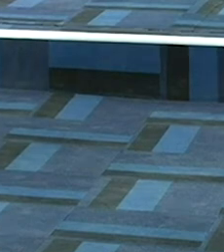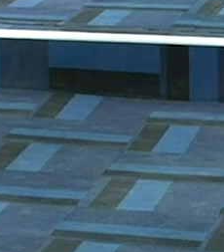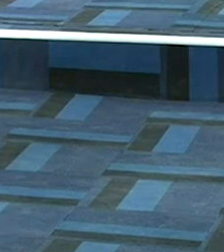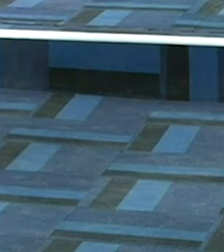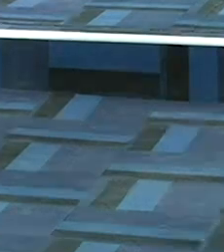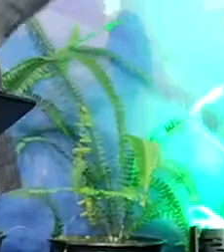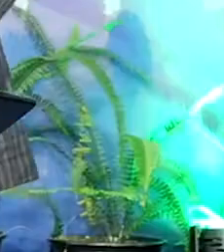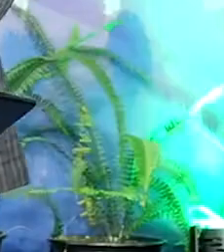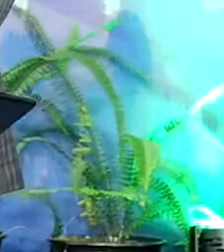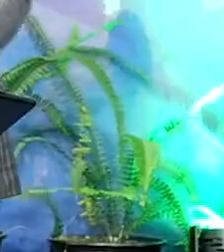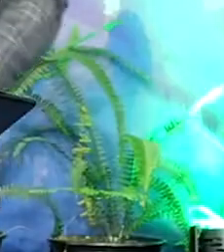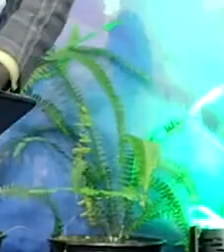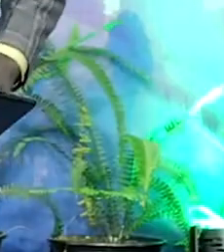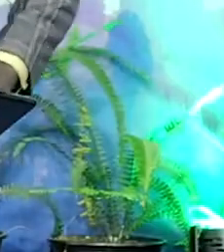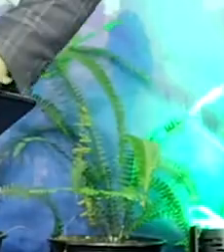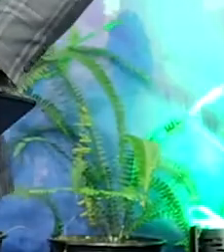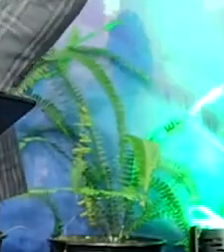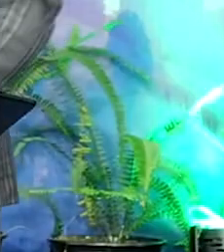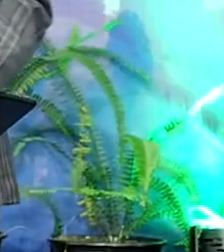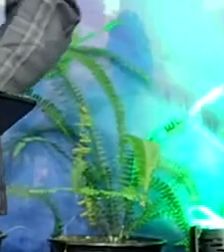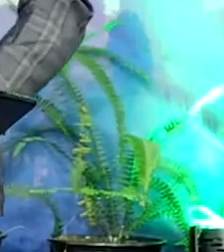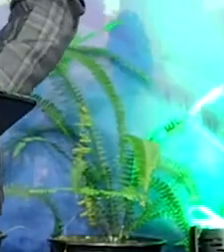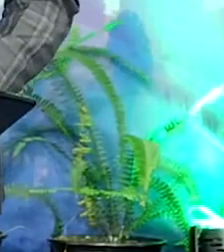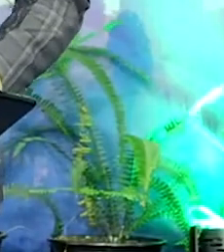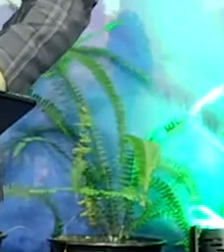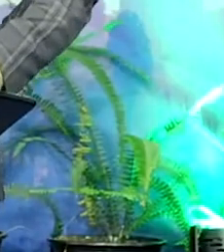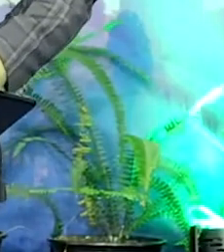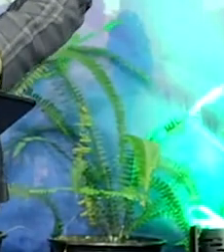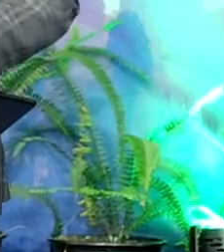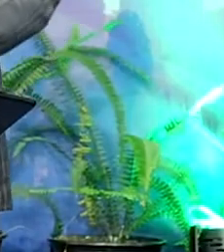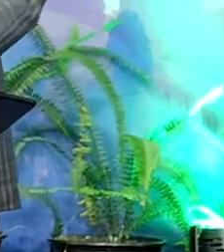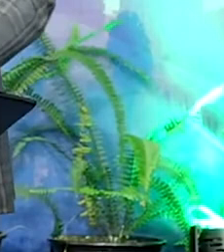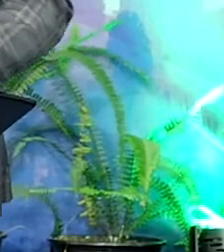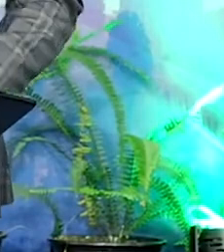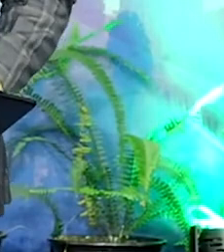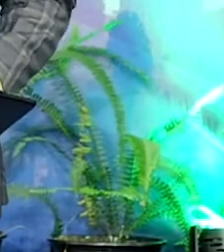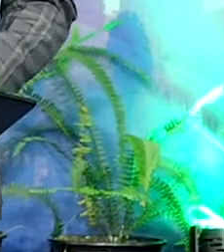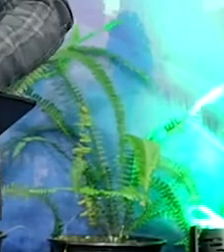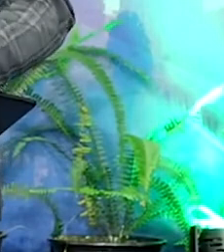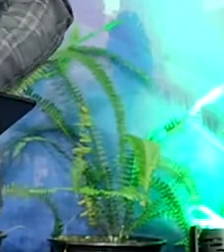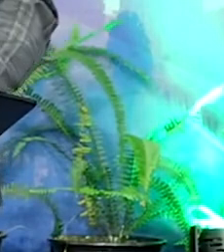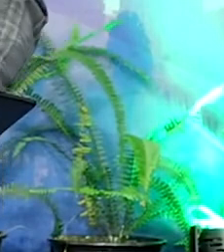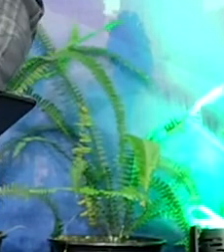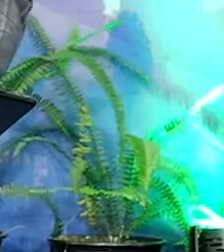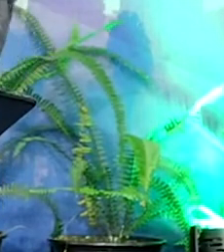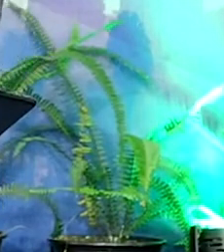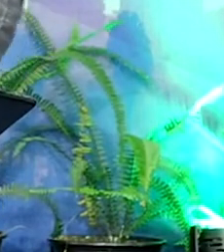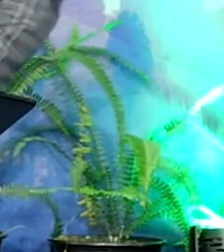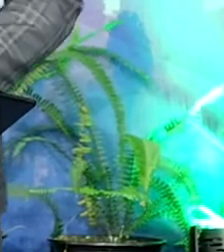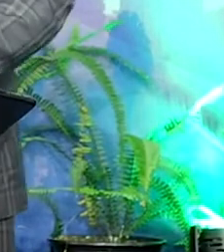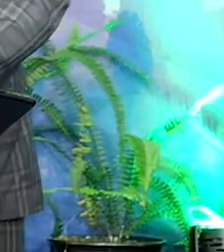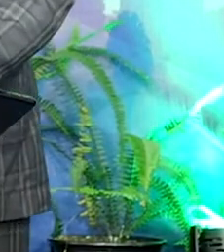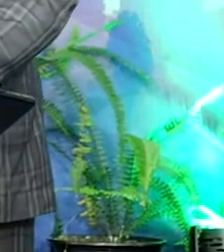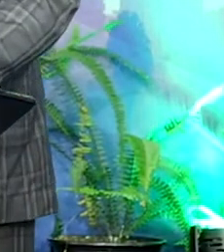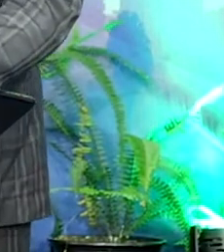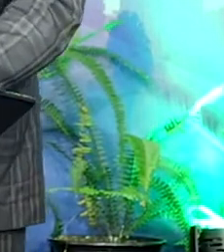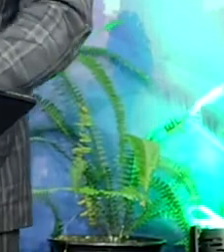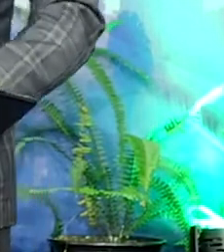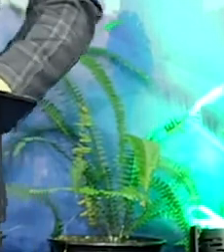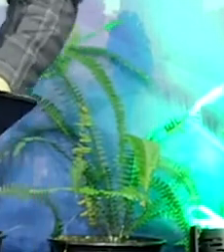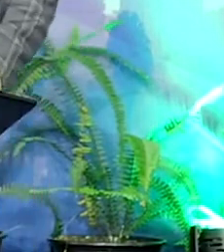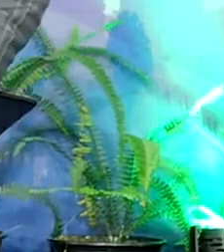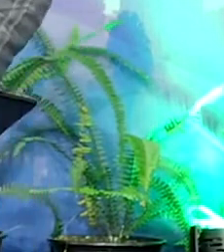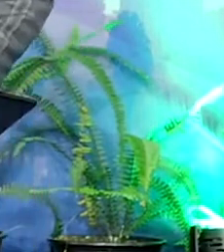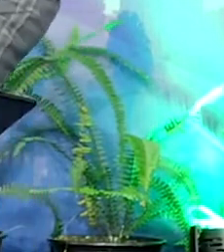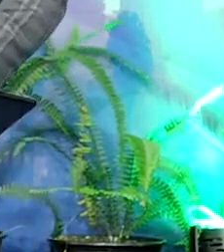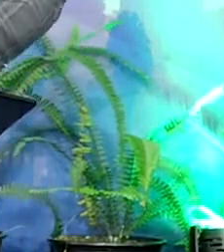I can see the church is looking good. You are very smart. I can't see your faces. I believe that what